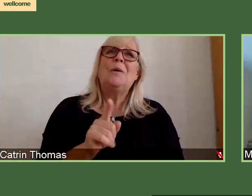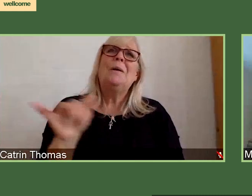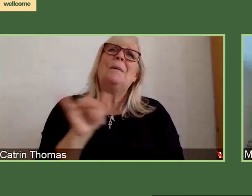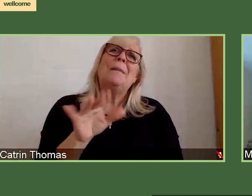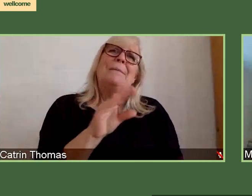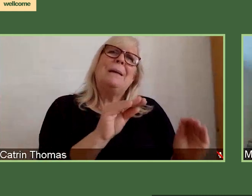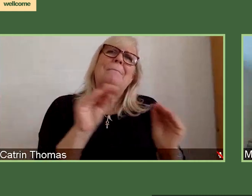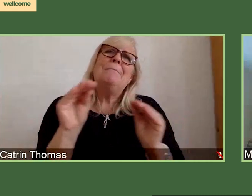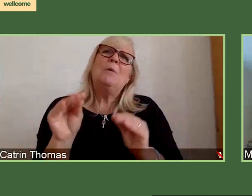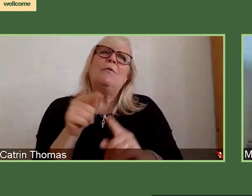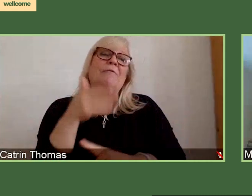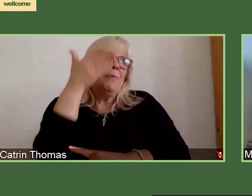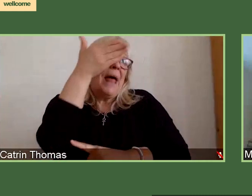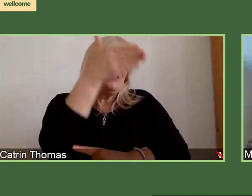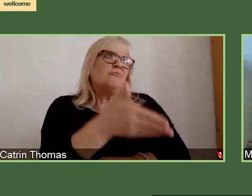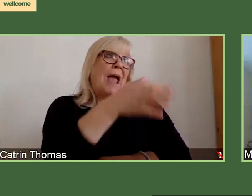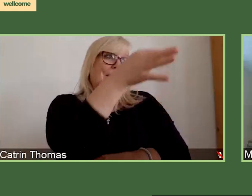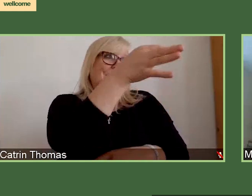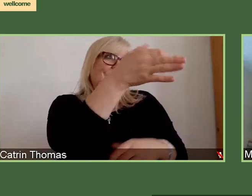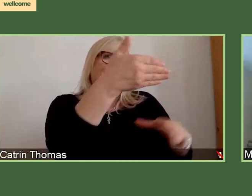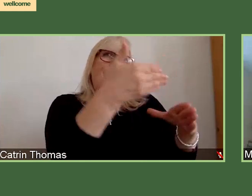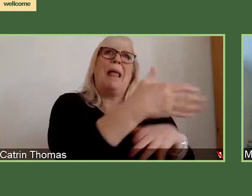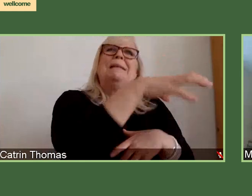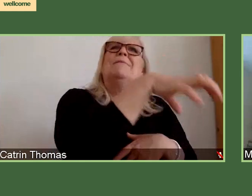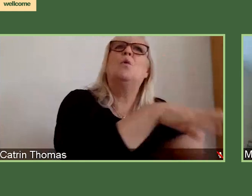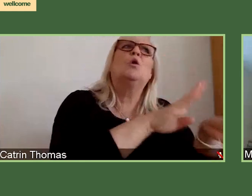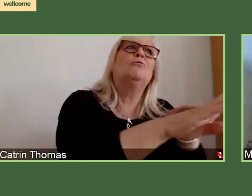supervision of your previous supervisor.